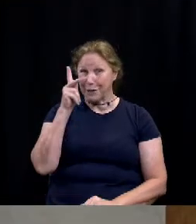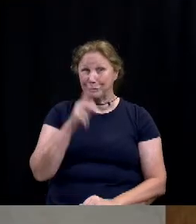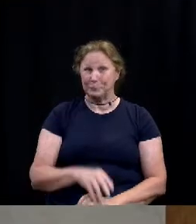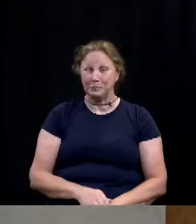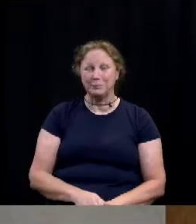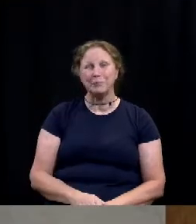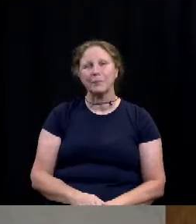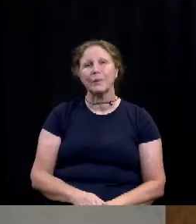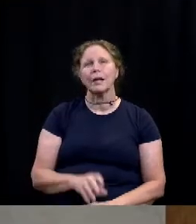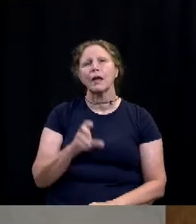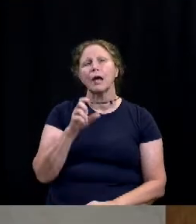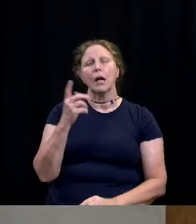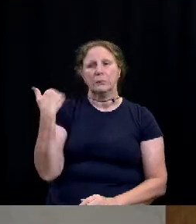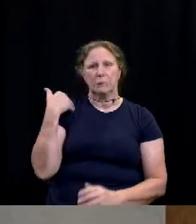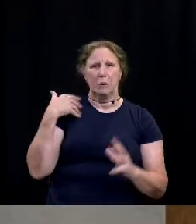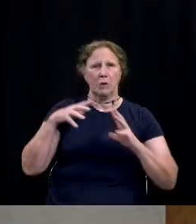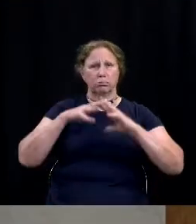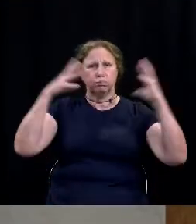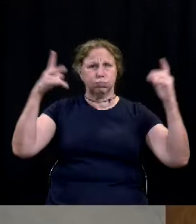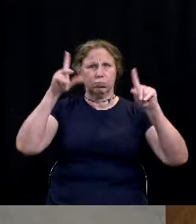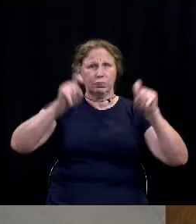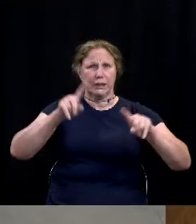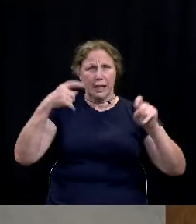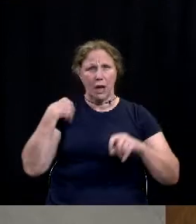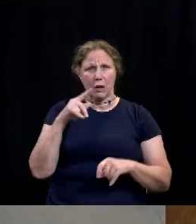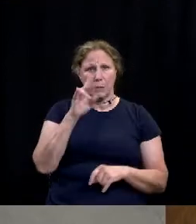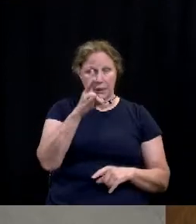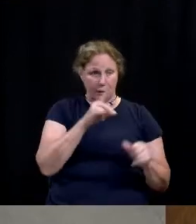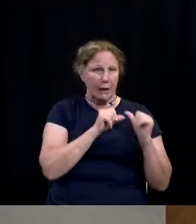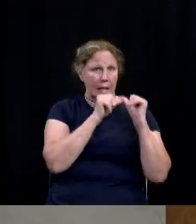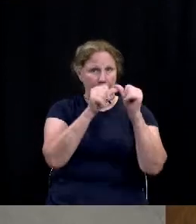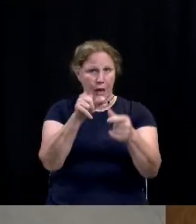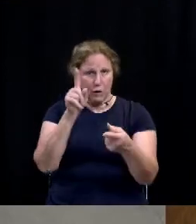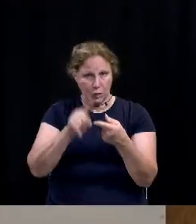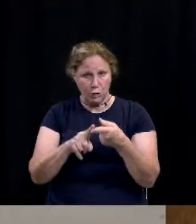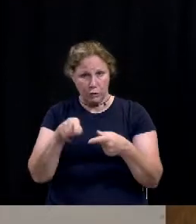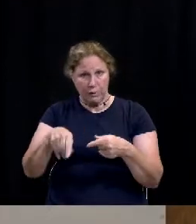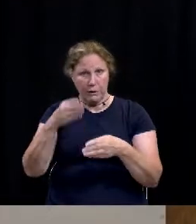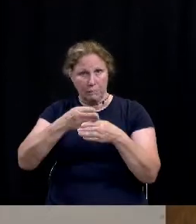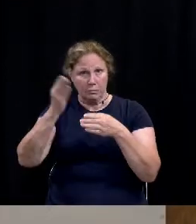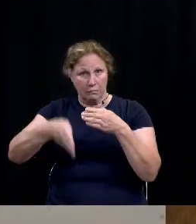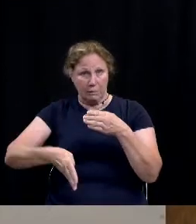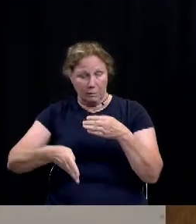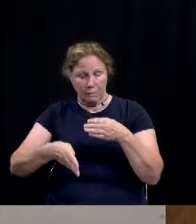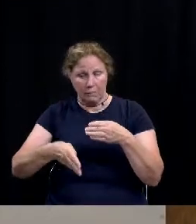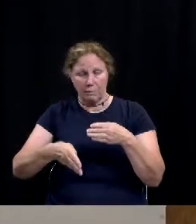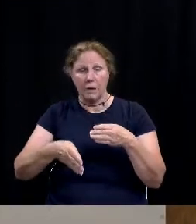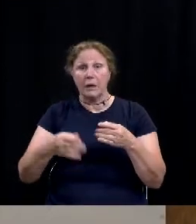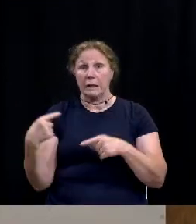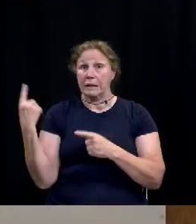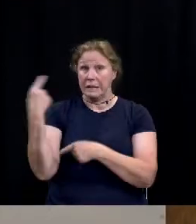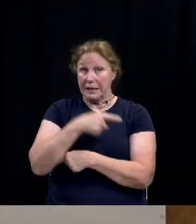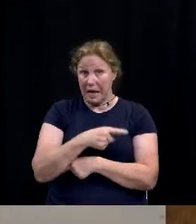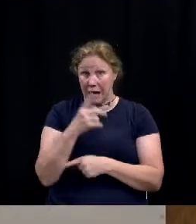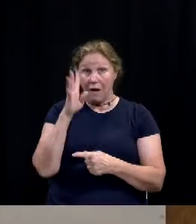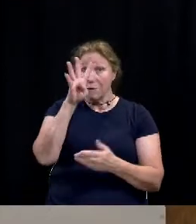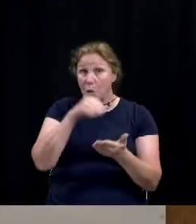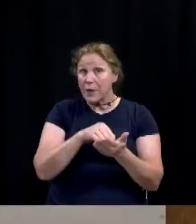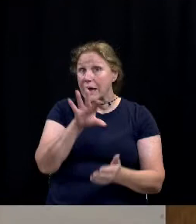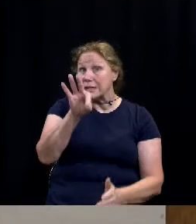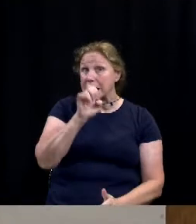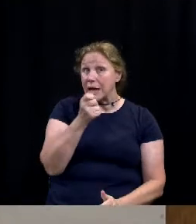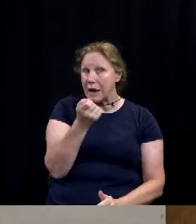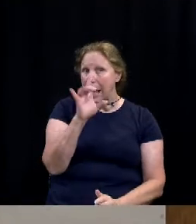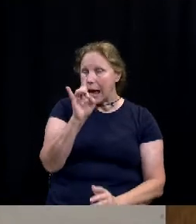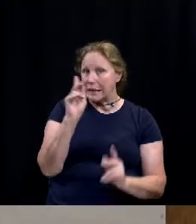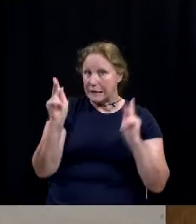Surge testing began Wednesday, October the 7th, and continues through the end of each month. To date, 4,918